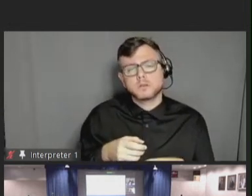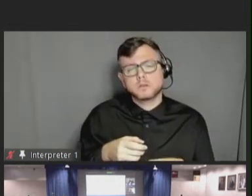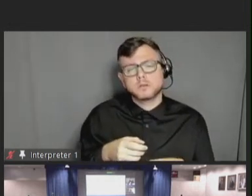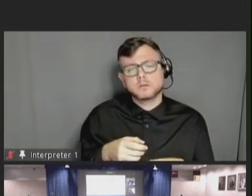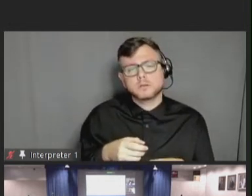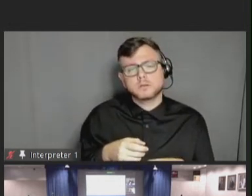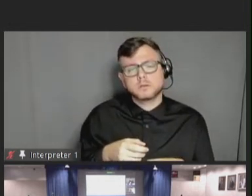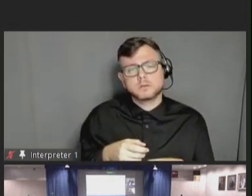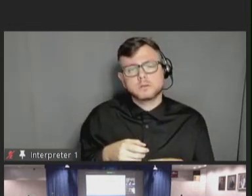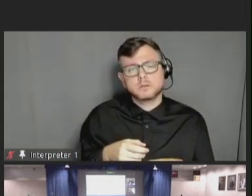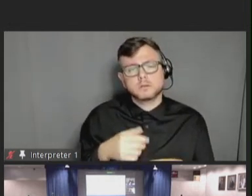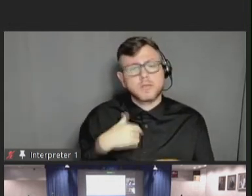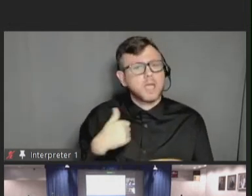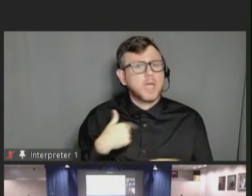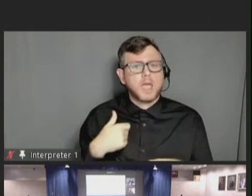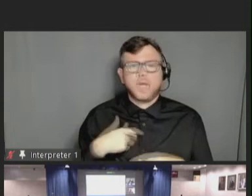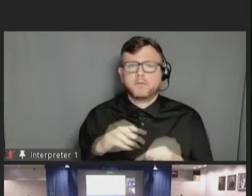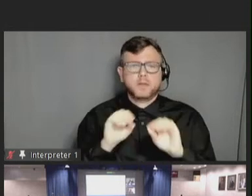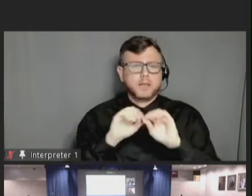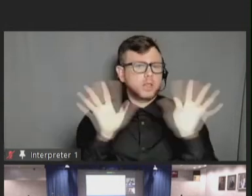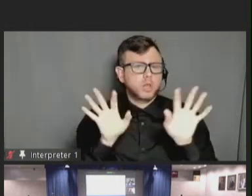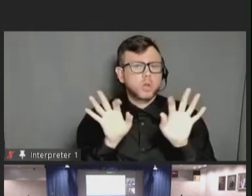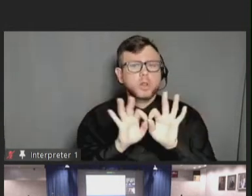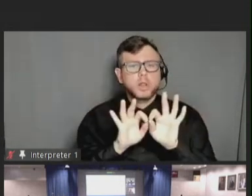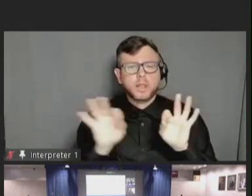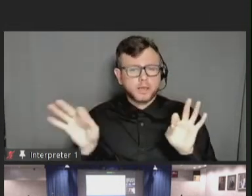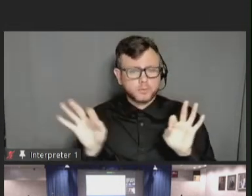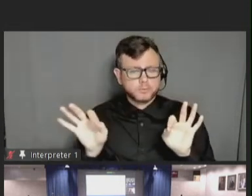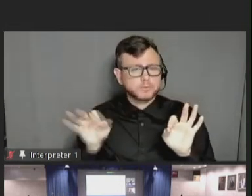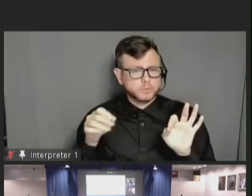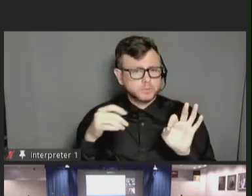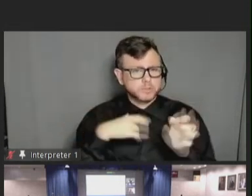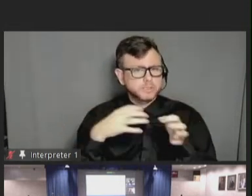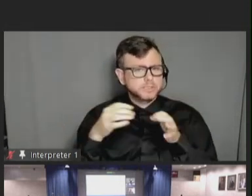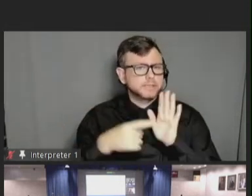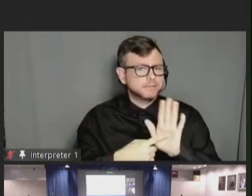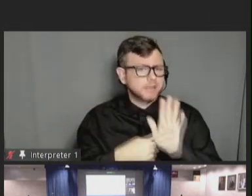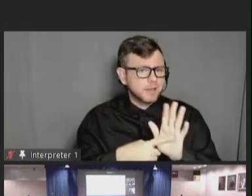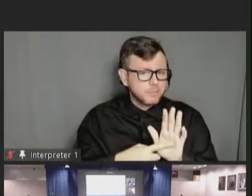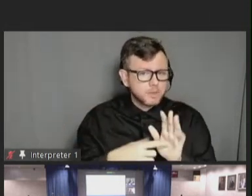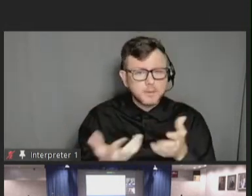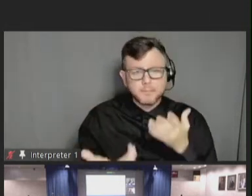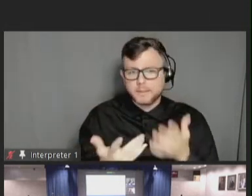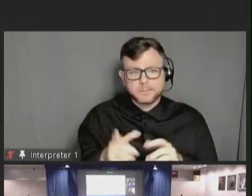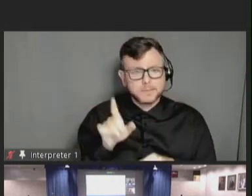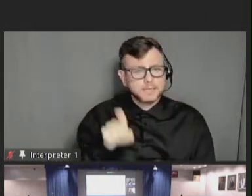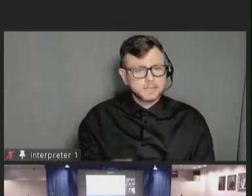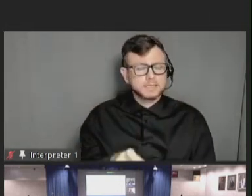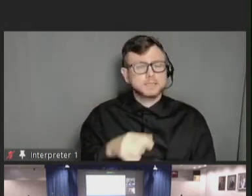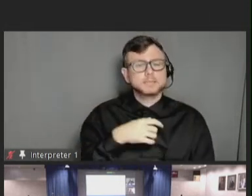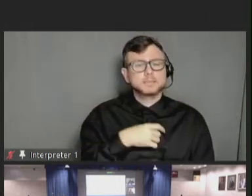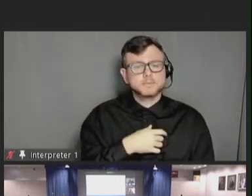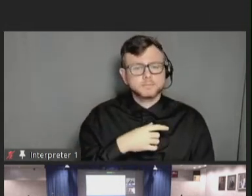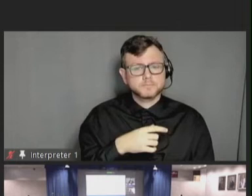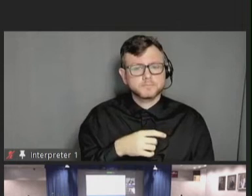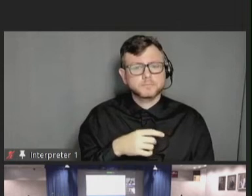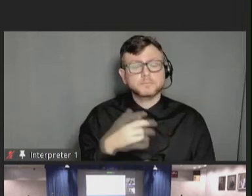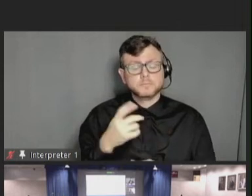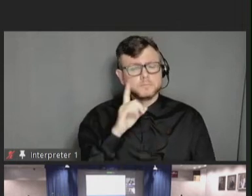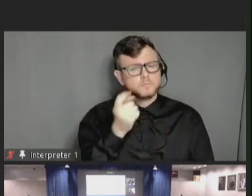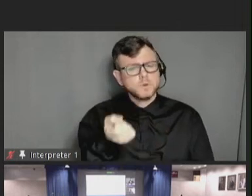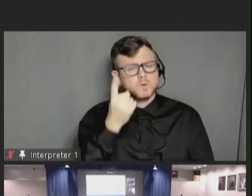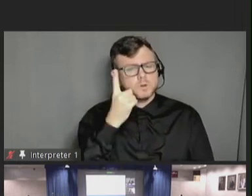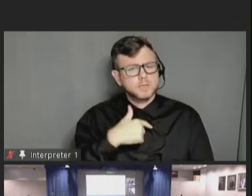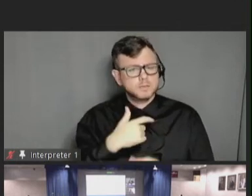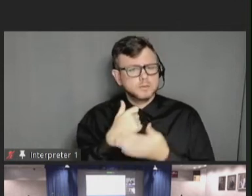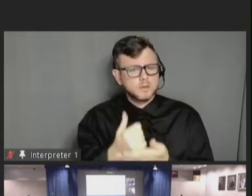give plain language examples of things that people with disabilities may need. This is helpful, obviously,